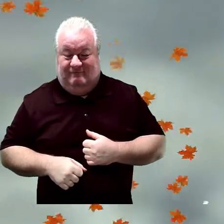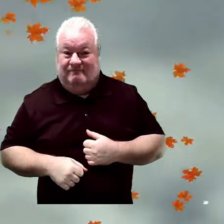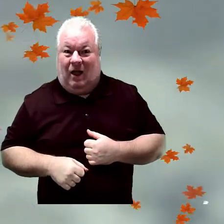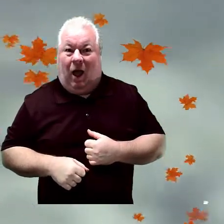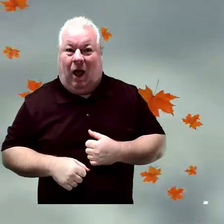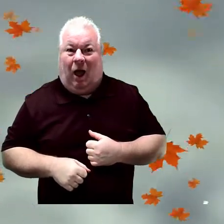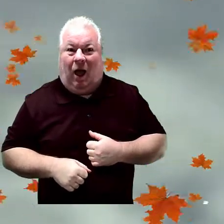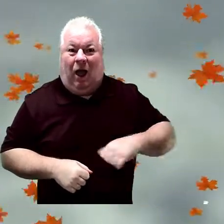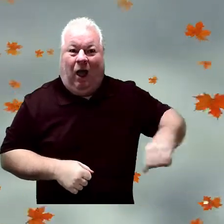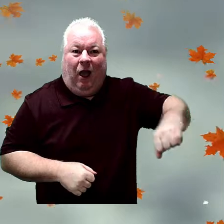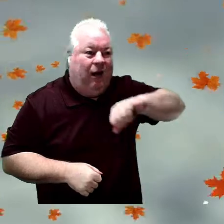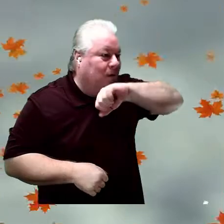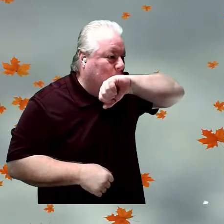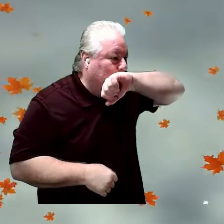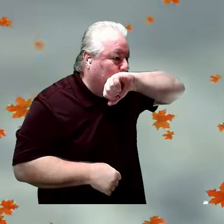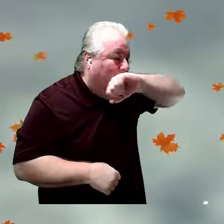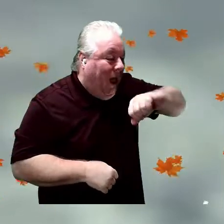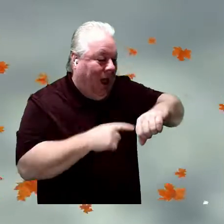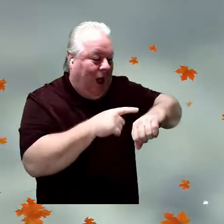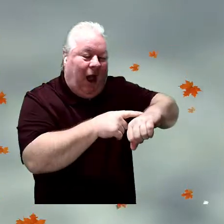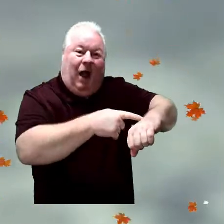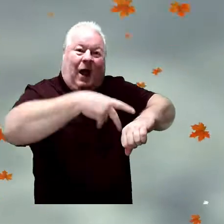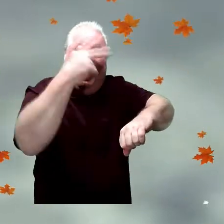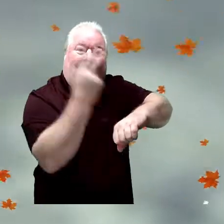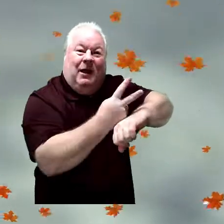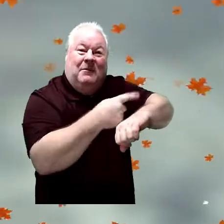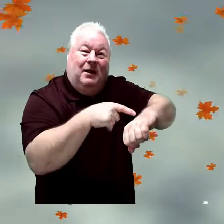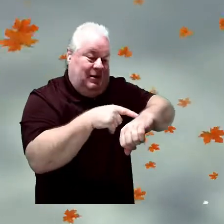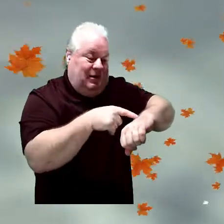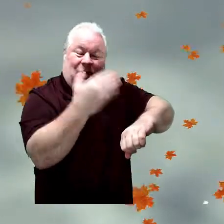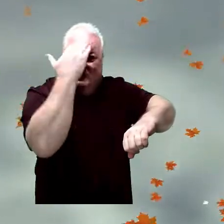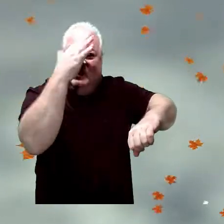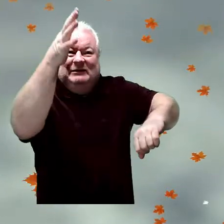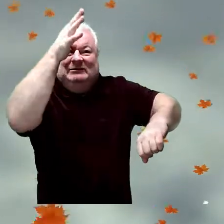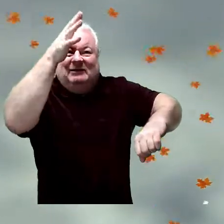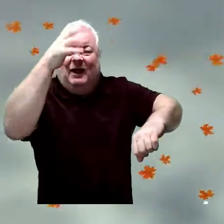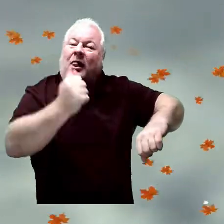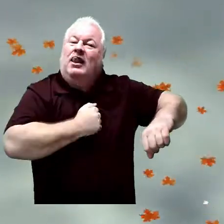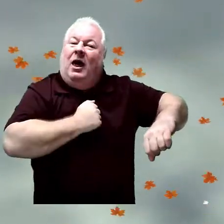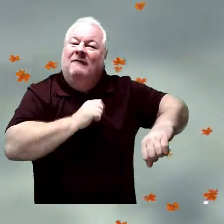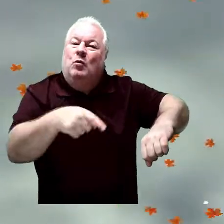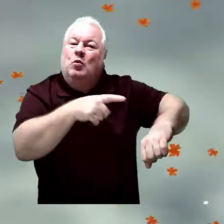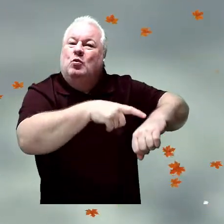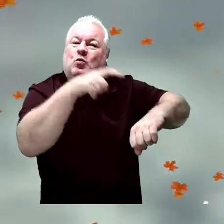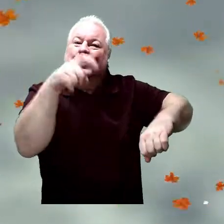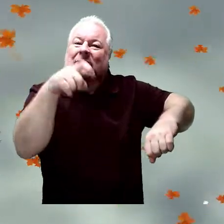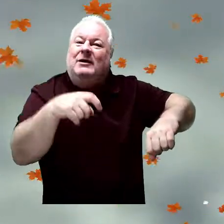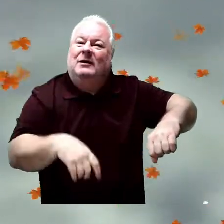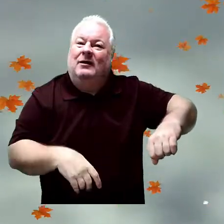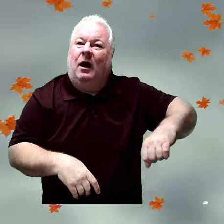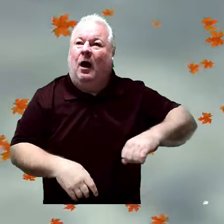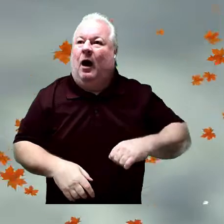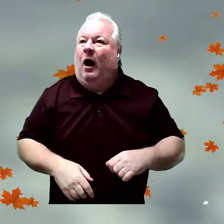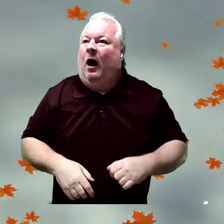There. Now you hold on to that kiss so you can feel Daddy's love whenever you need it. Oh, yeah.